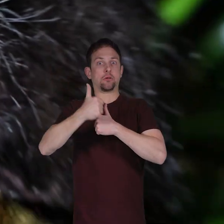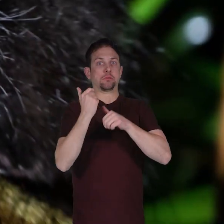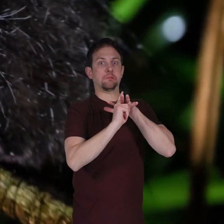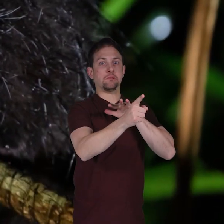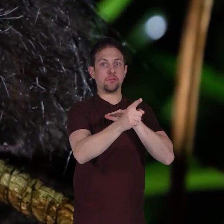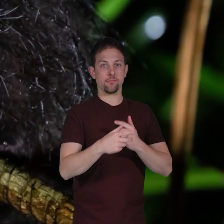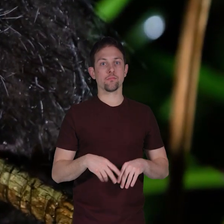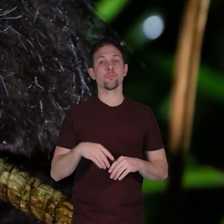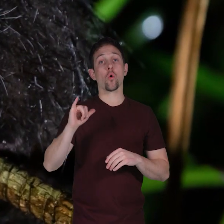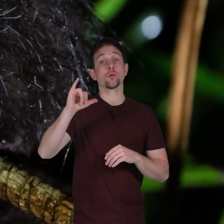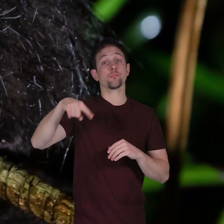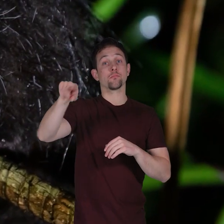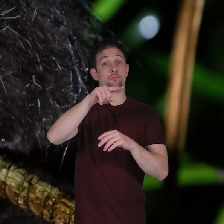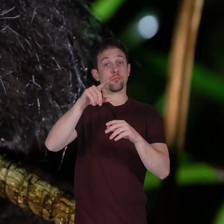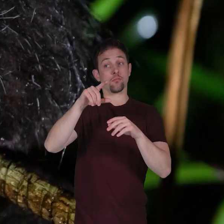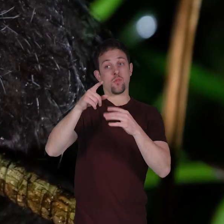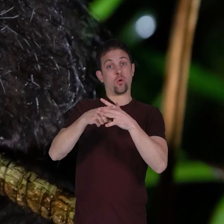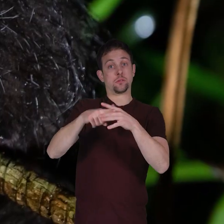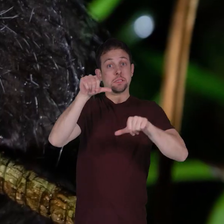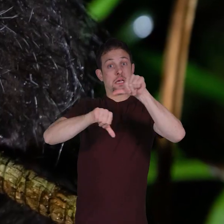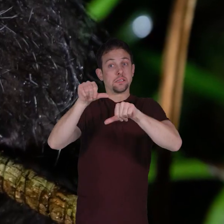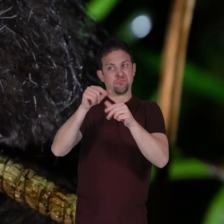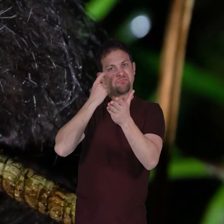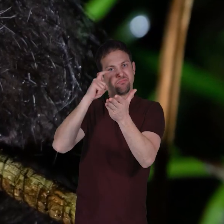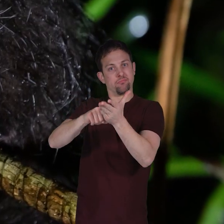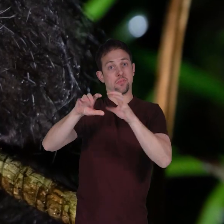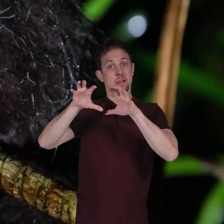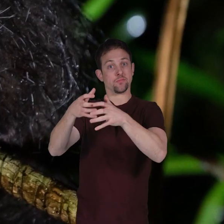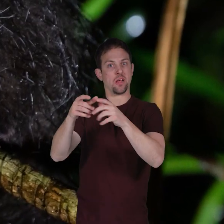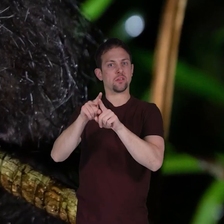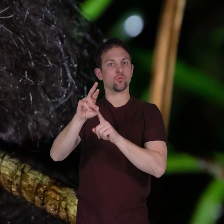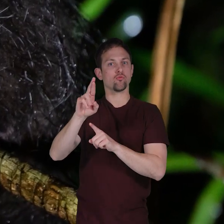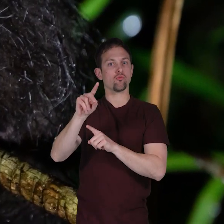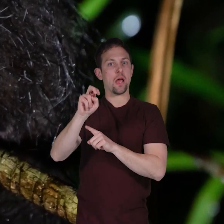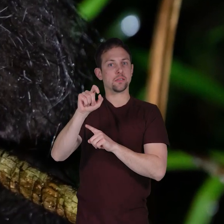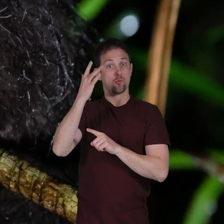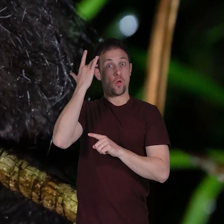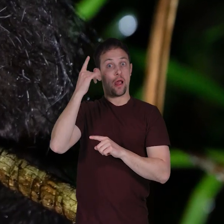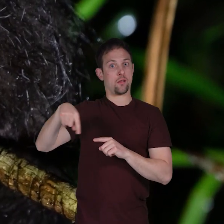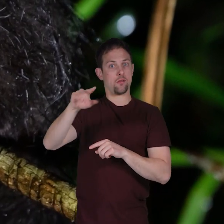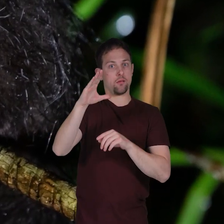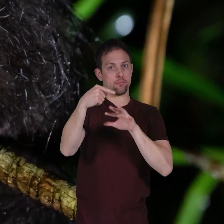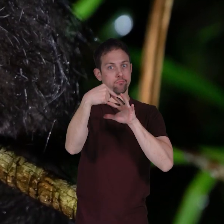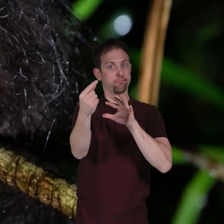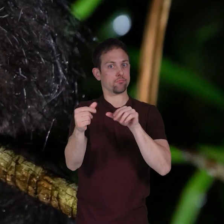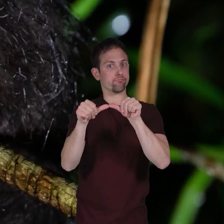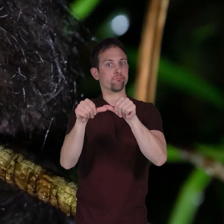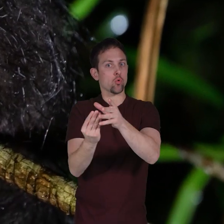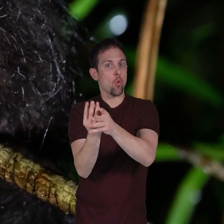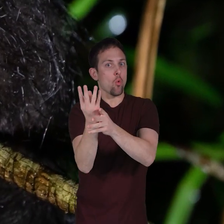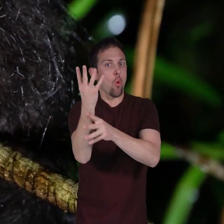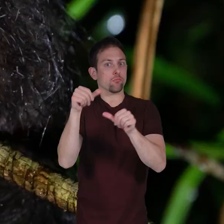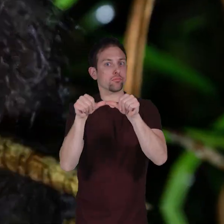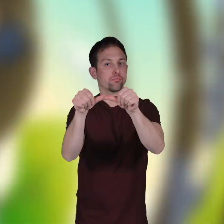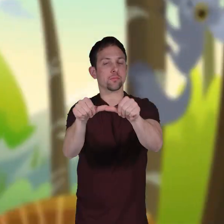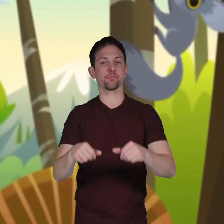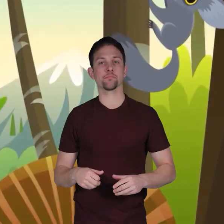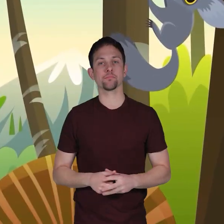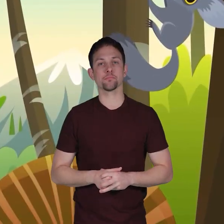and iis were originally scientifically classified as rodents because their incisors grow perpetually